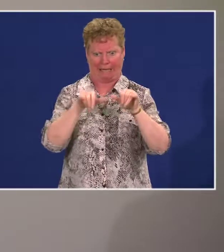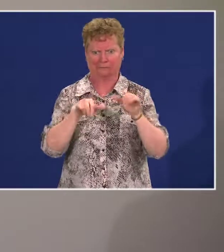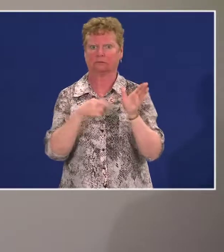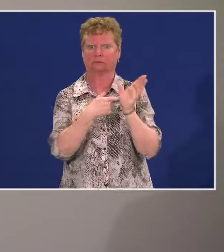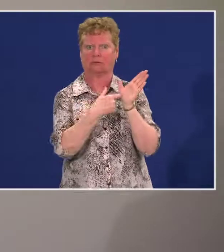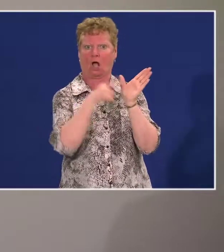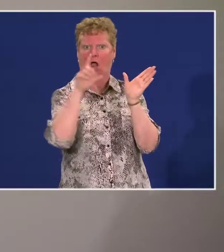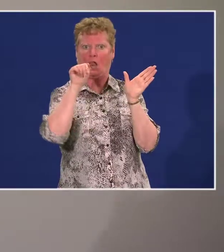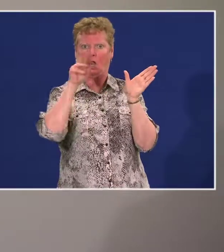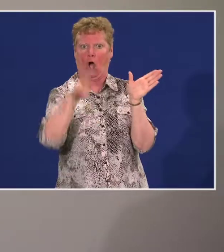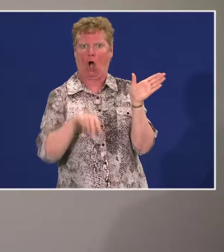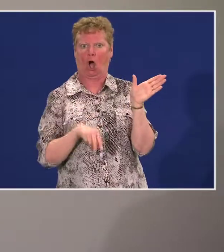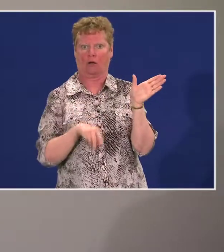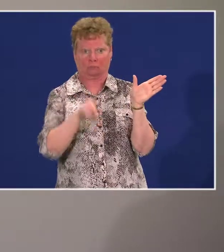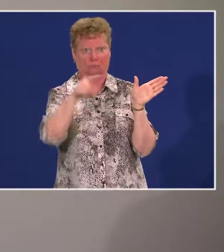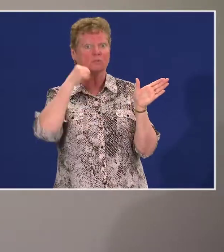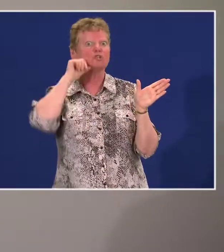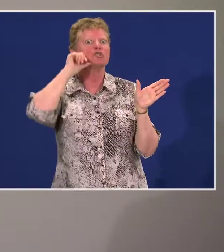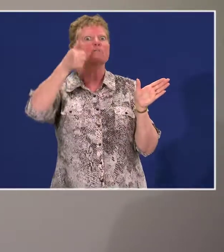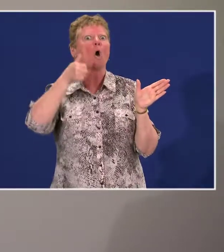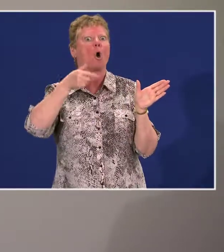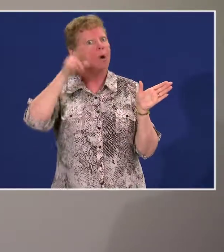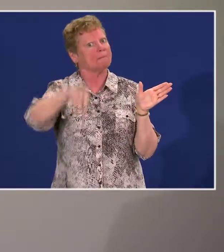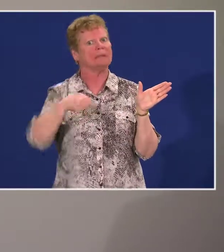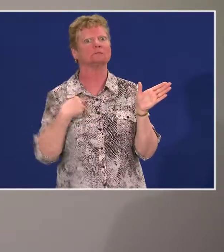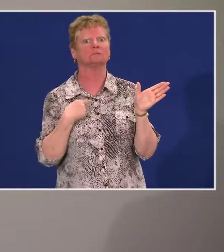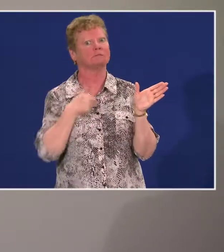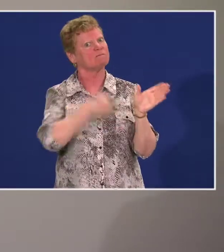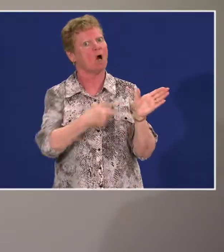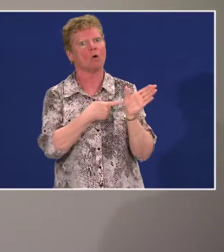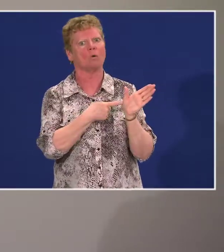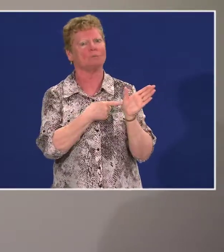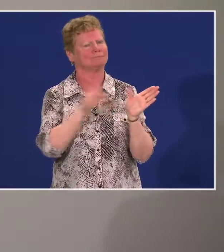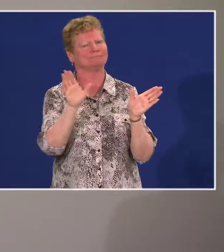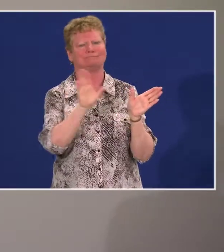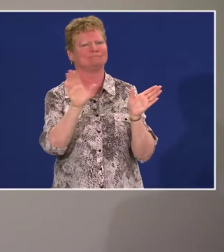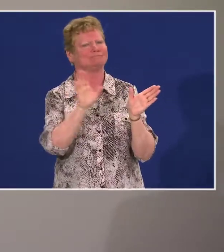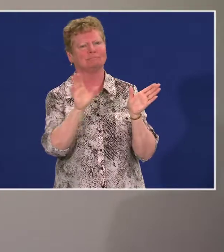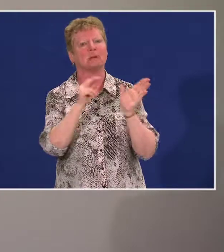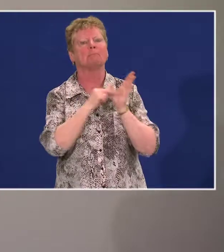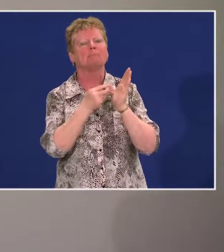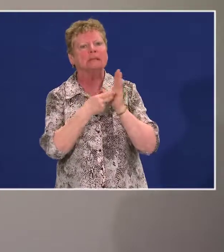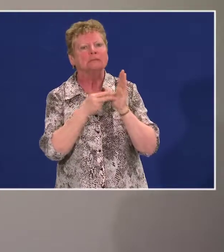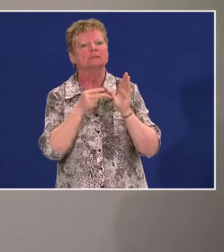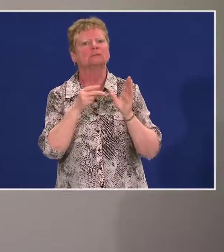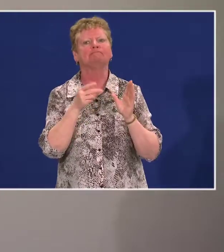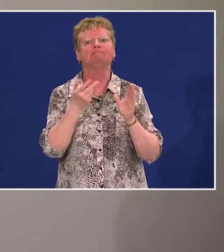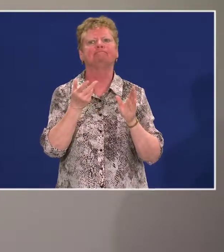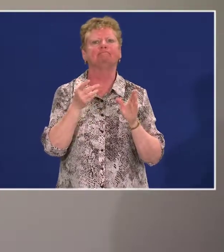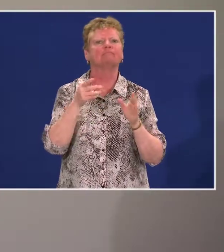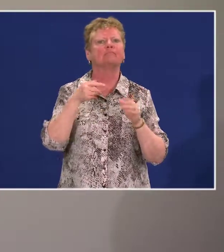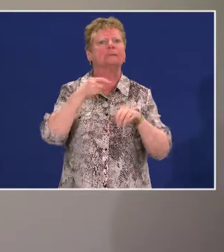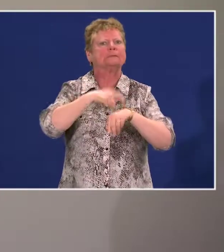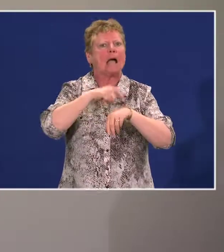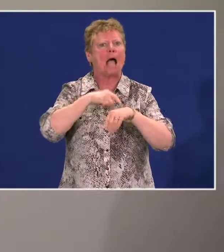law that the next day people are going to have to comply with it. It's going to mean that there has to be a phased in